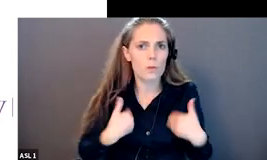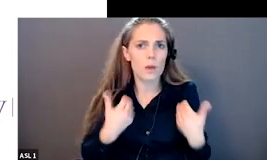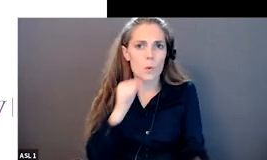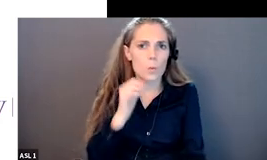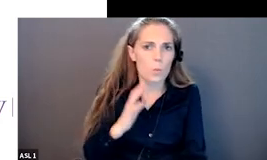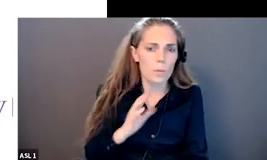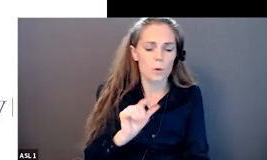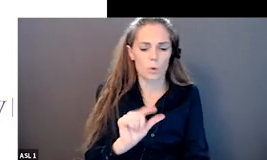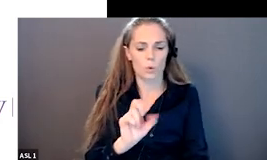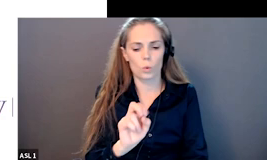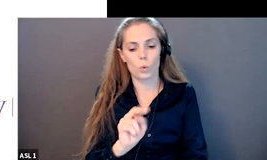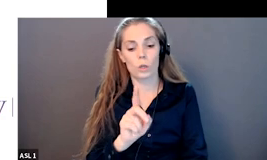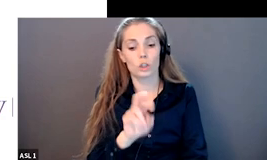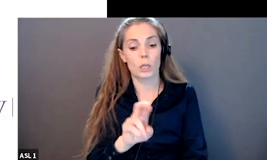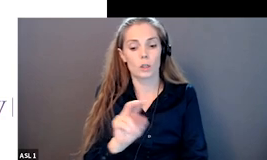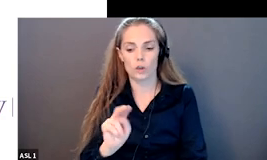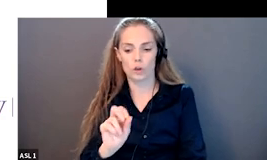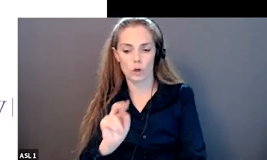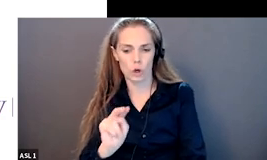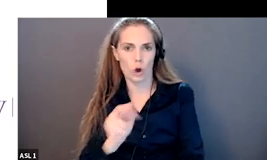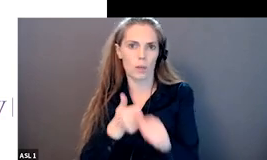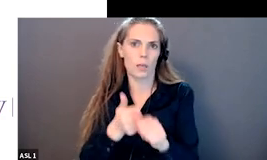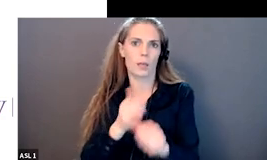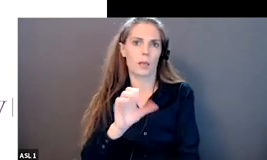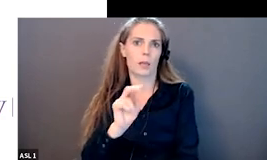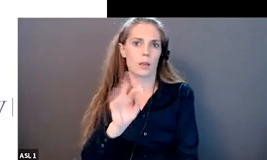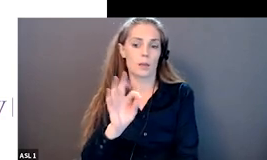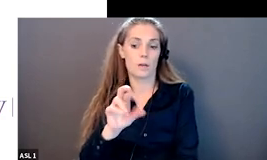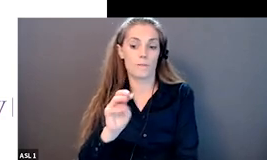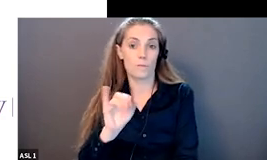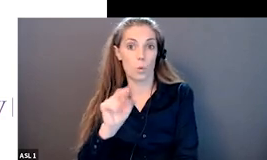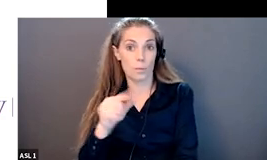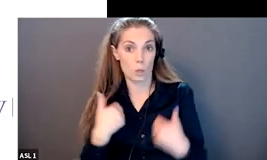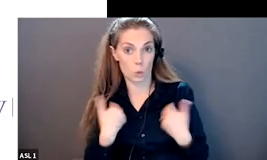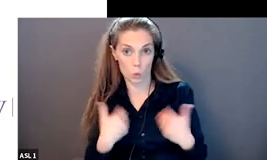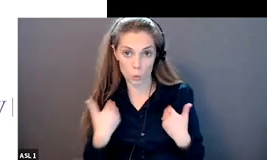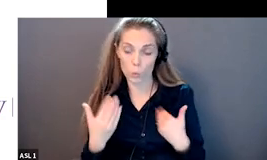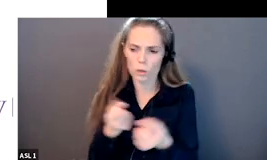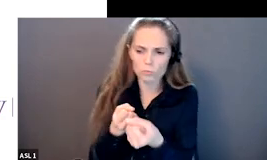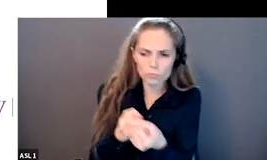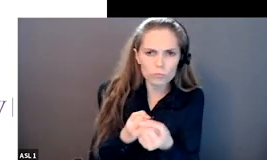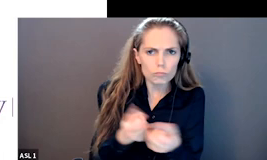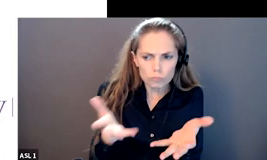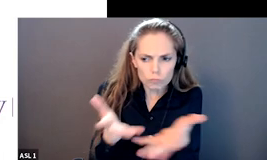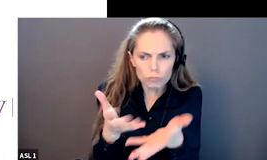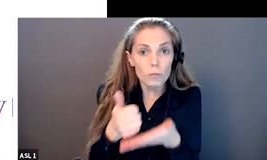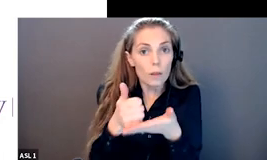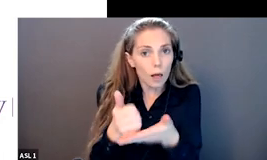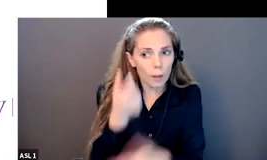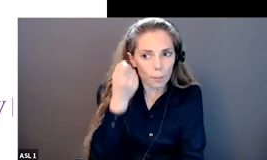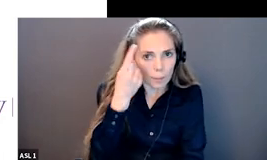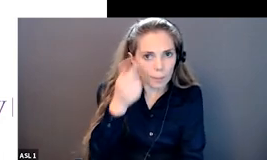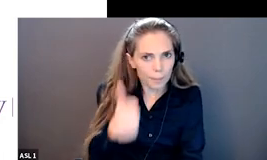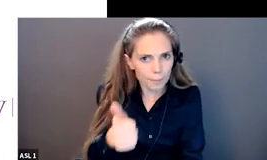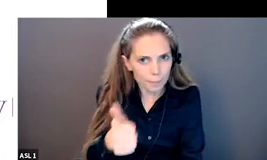disabilities the the goal was to help them understand themselves and go into